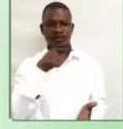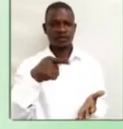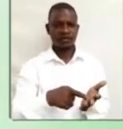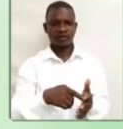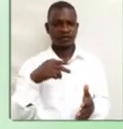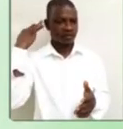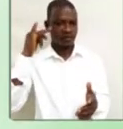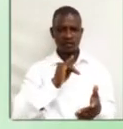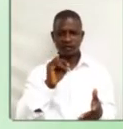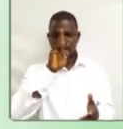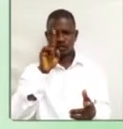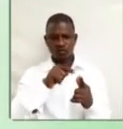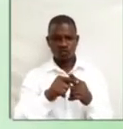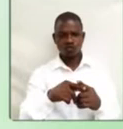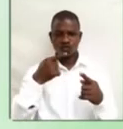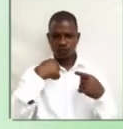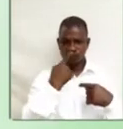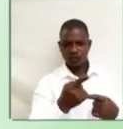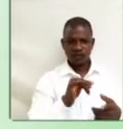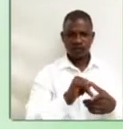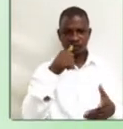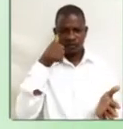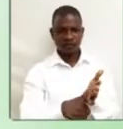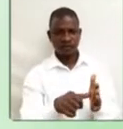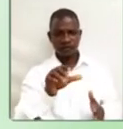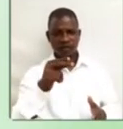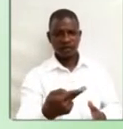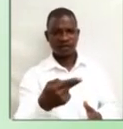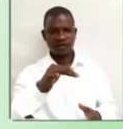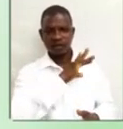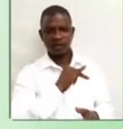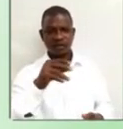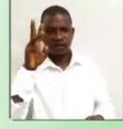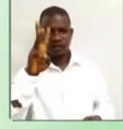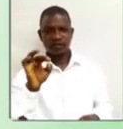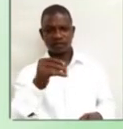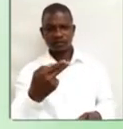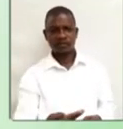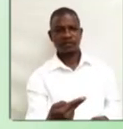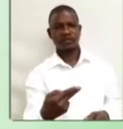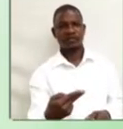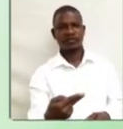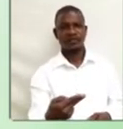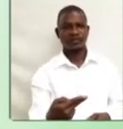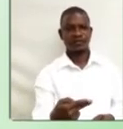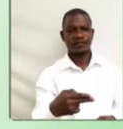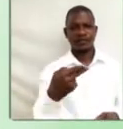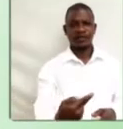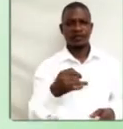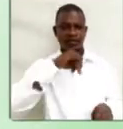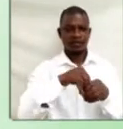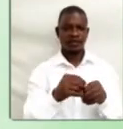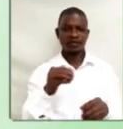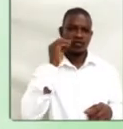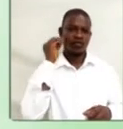This sound is used to pronounce letters H and W-H. H